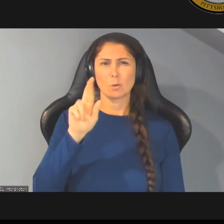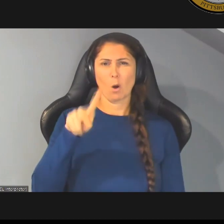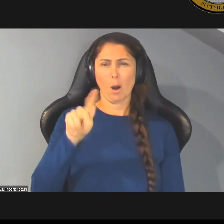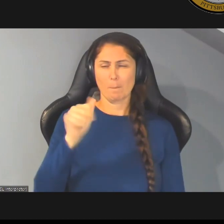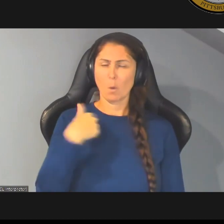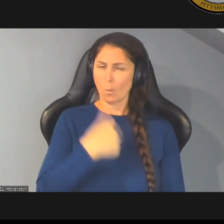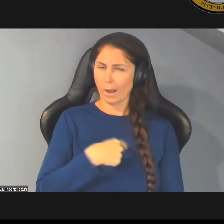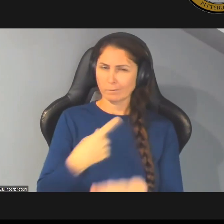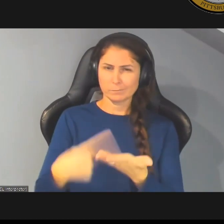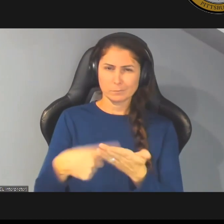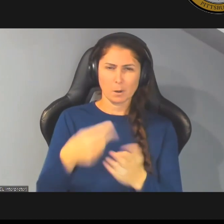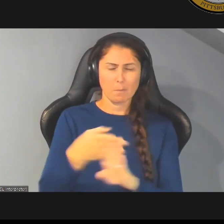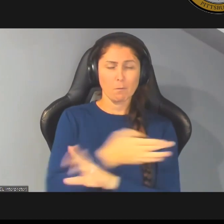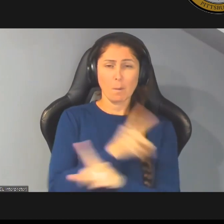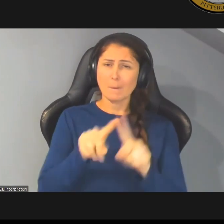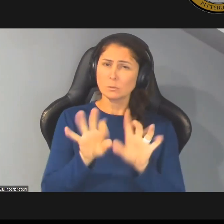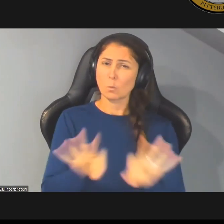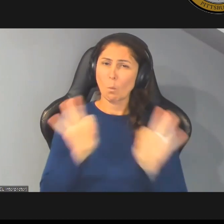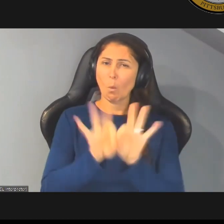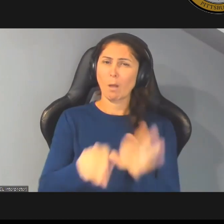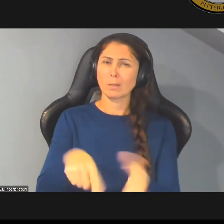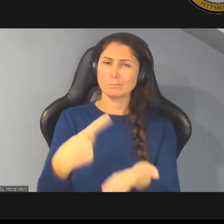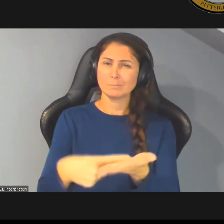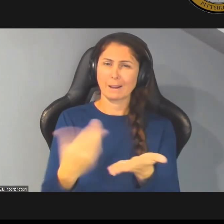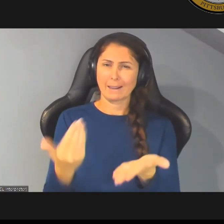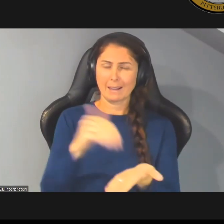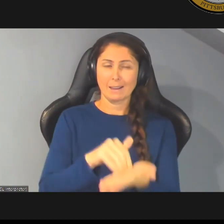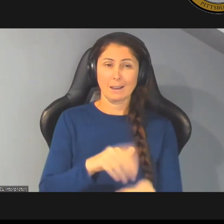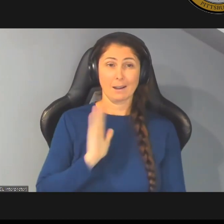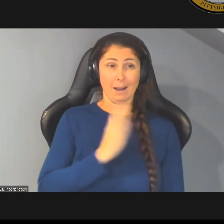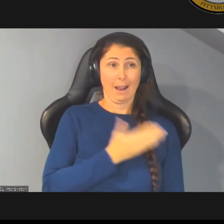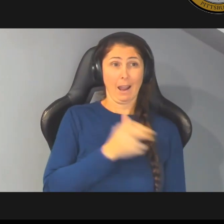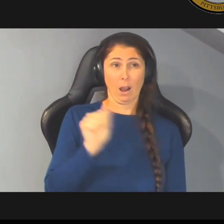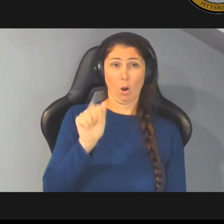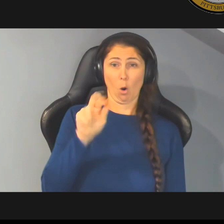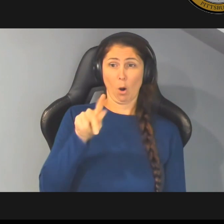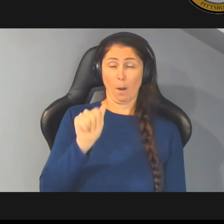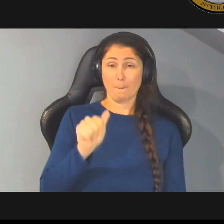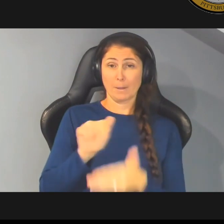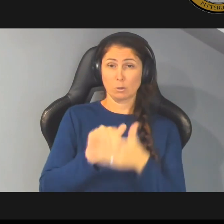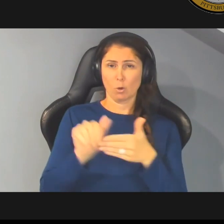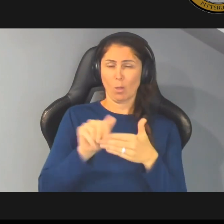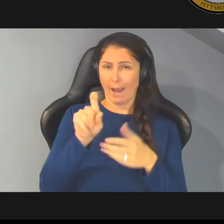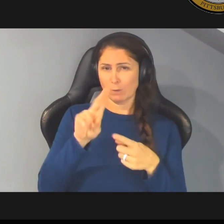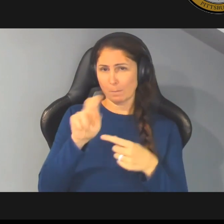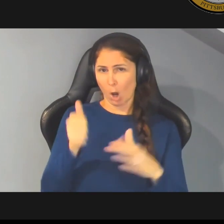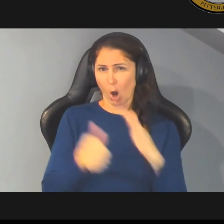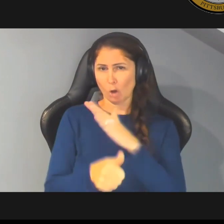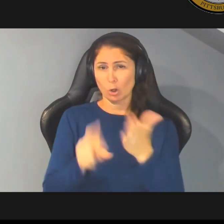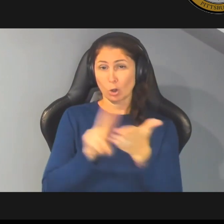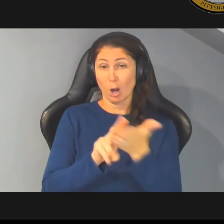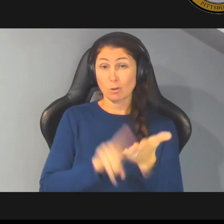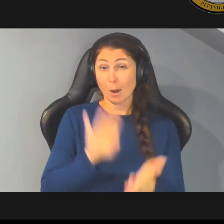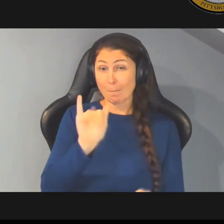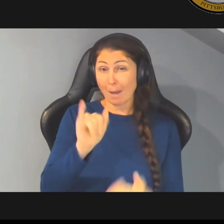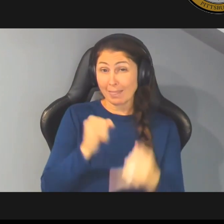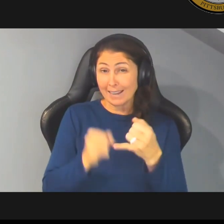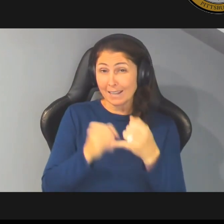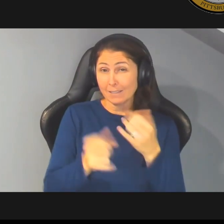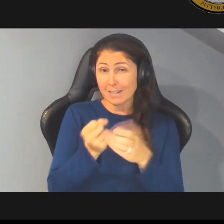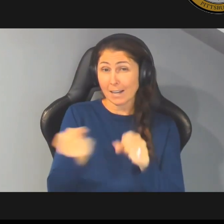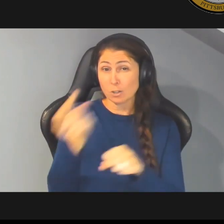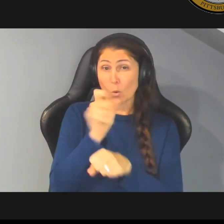but it's worth mentioning again all of our arpa dollars need to be under contract by the end of next year or else the federal